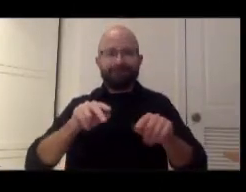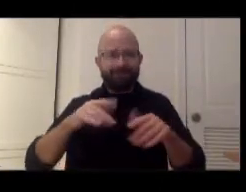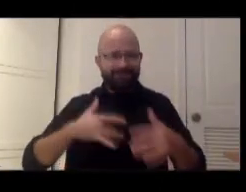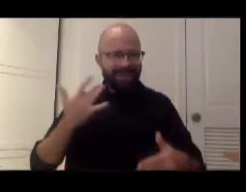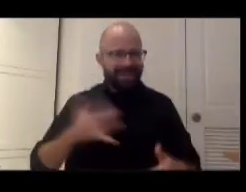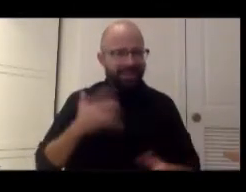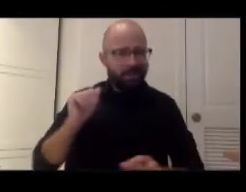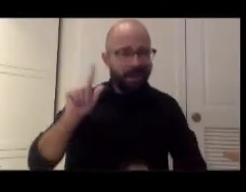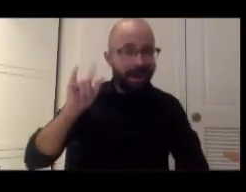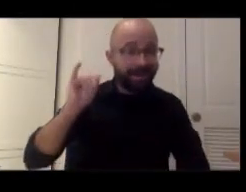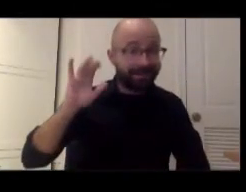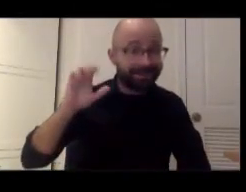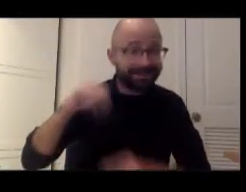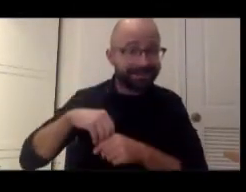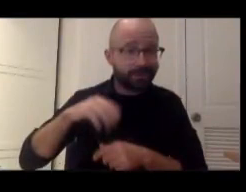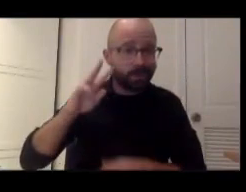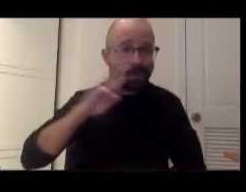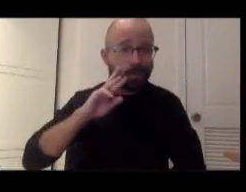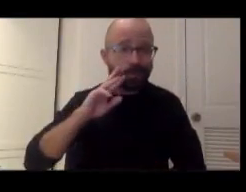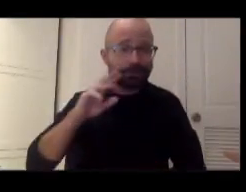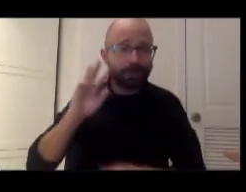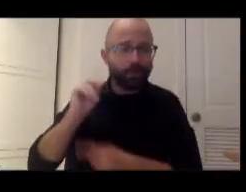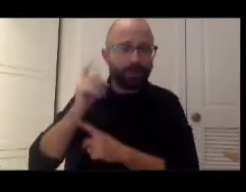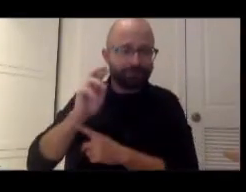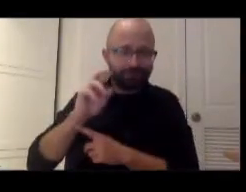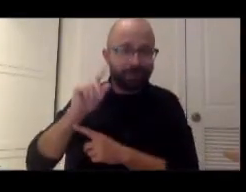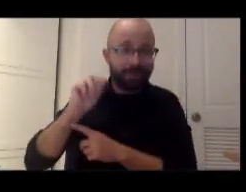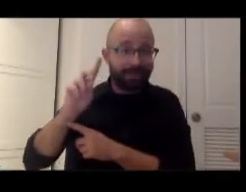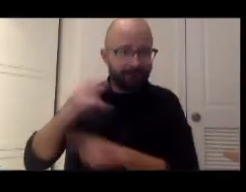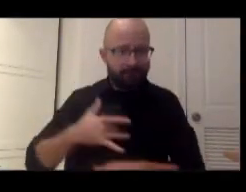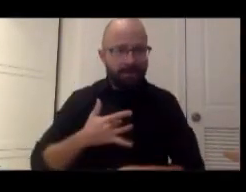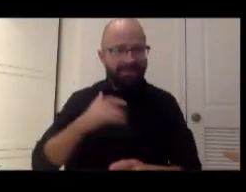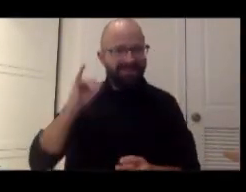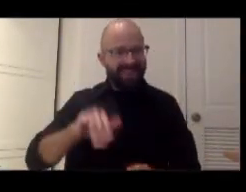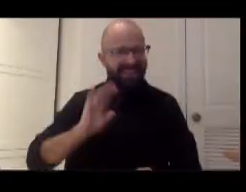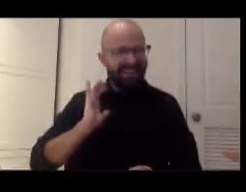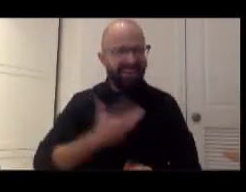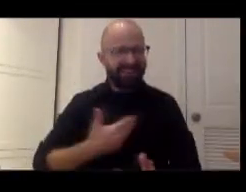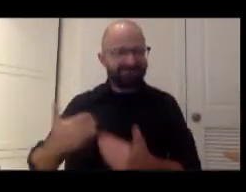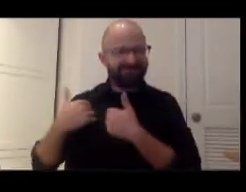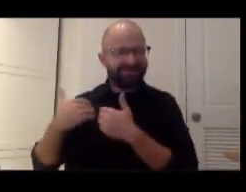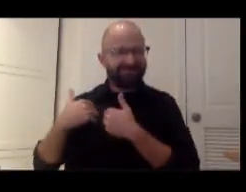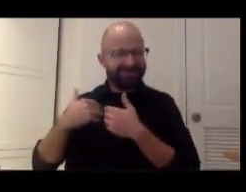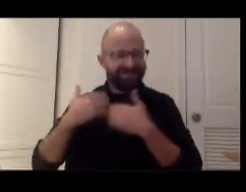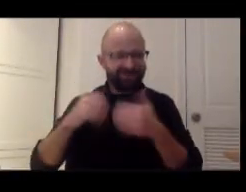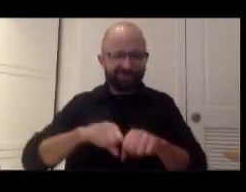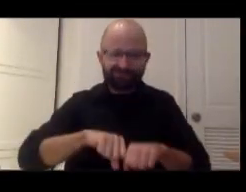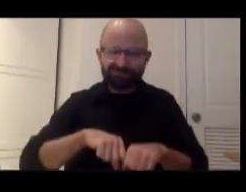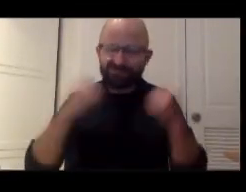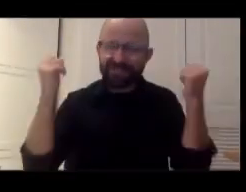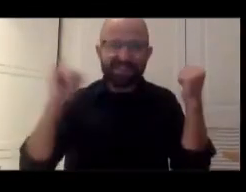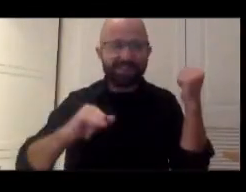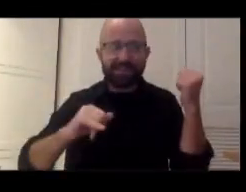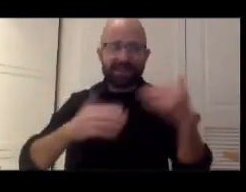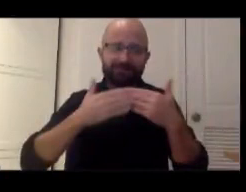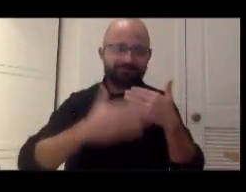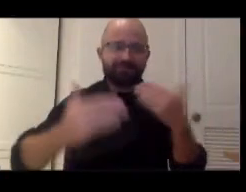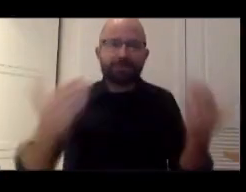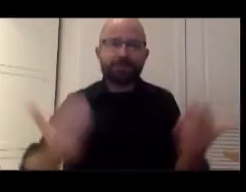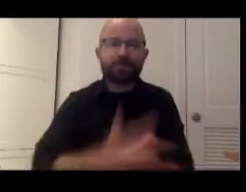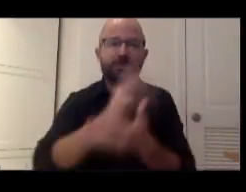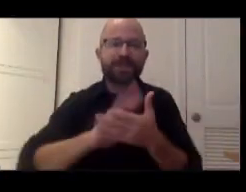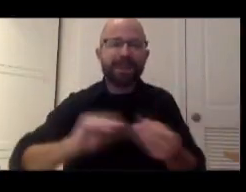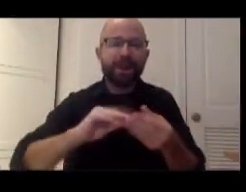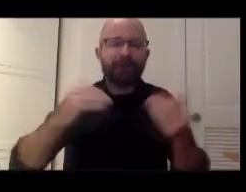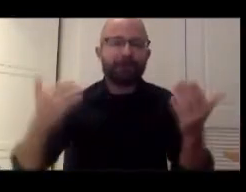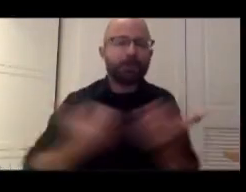I see it as our responsibility to break that, to help break that chain, to create those new narratives, those new monuments,